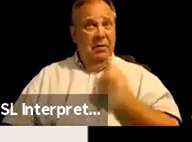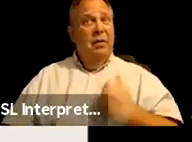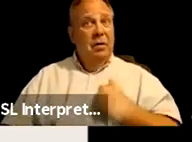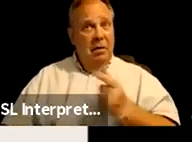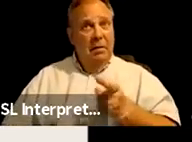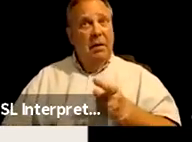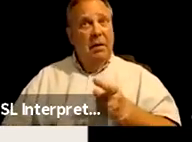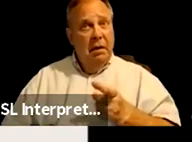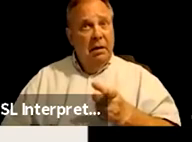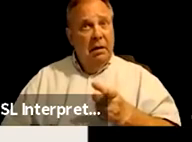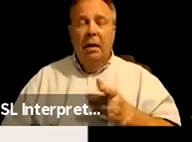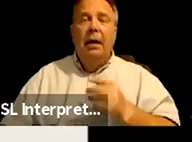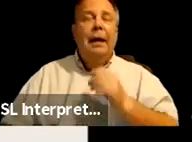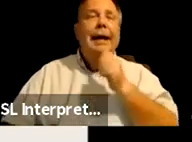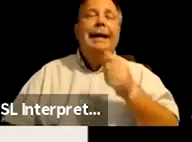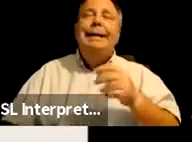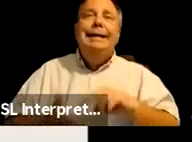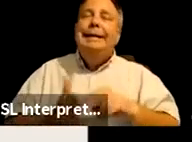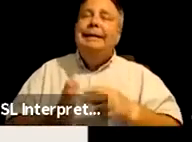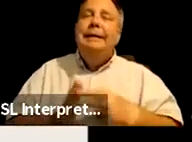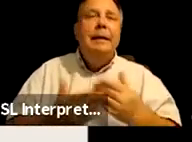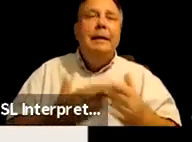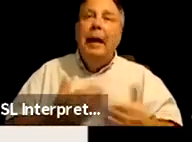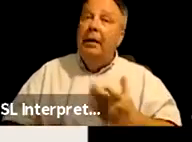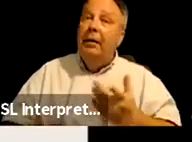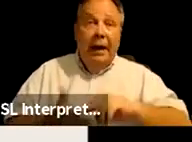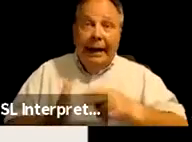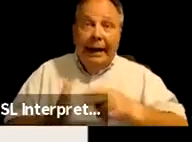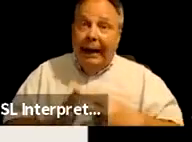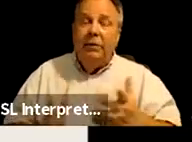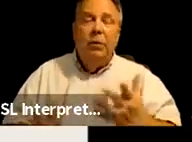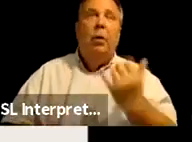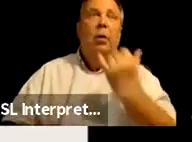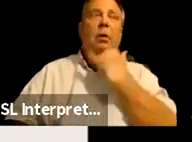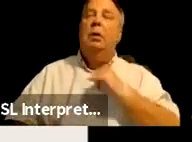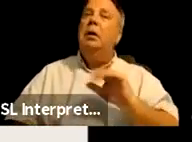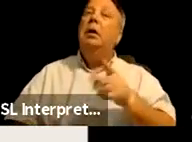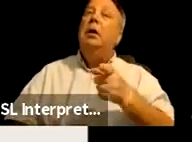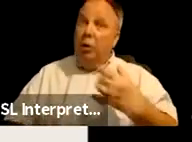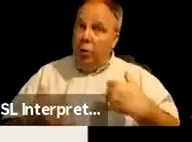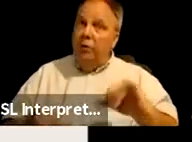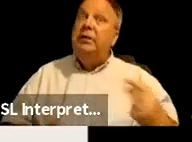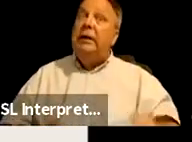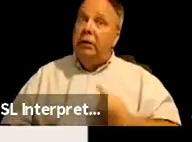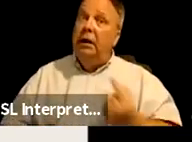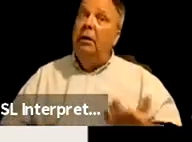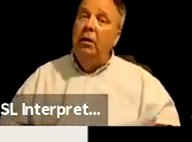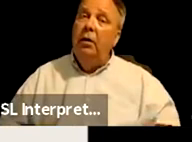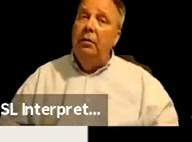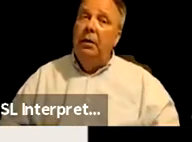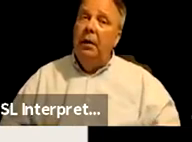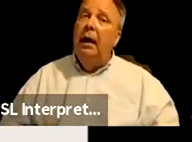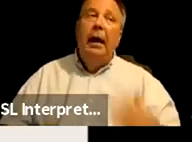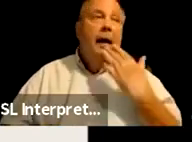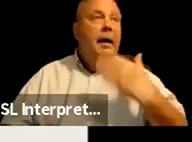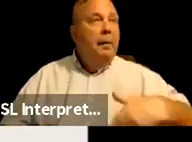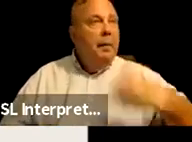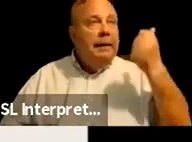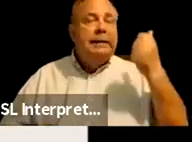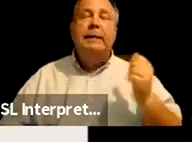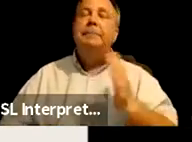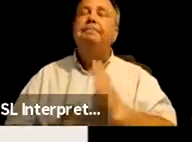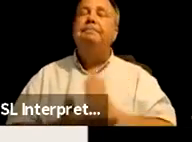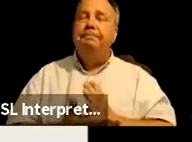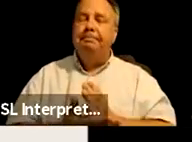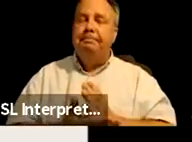it doesn't necessarily matter if it was intentional or not, you've still done harm. And I think the best thing to do is to stop